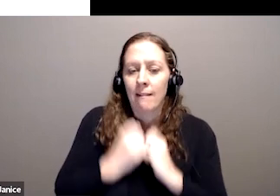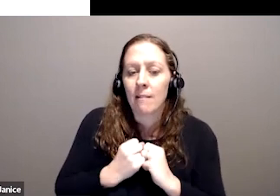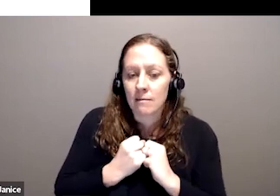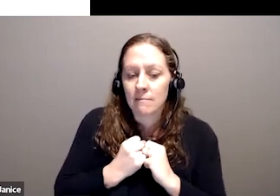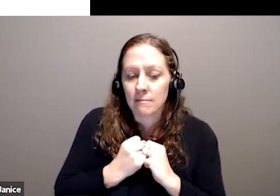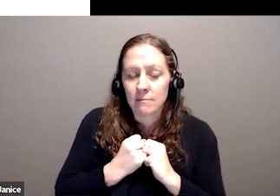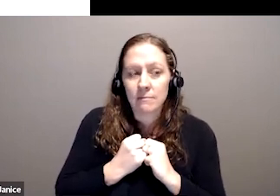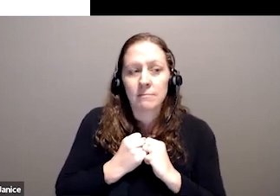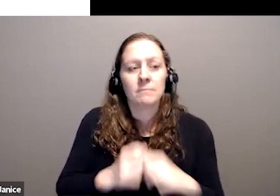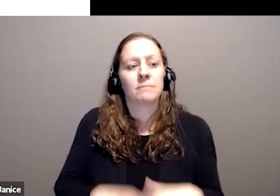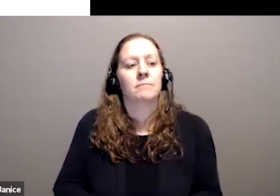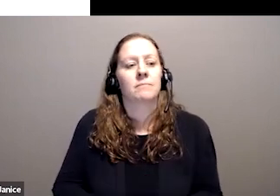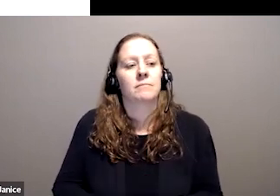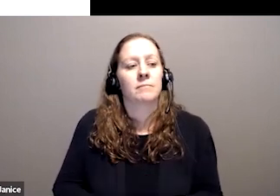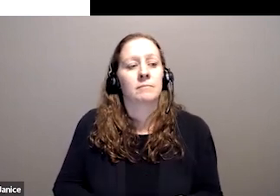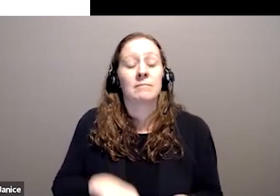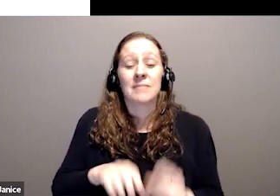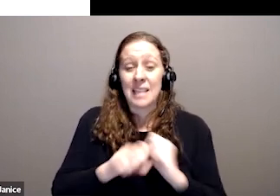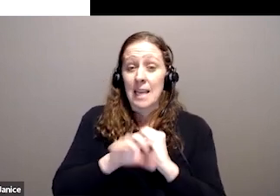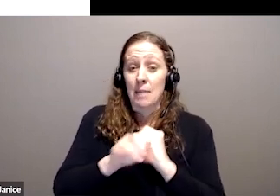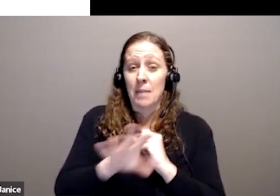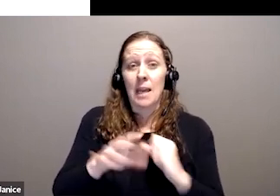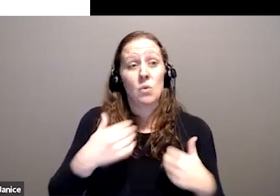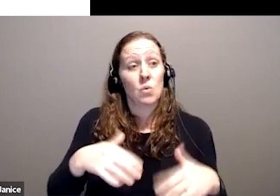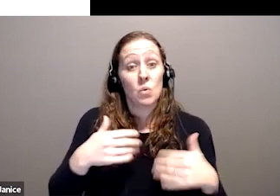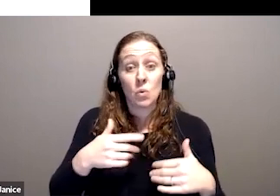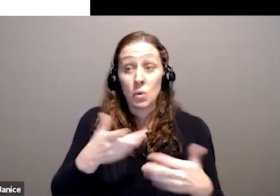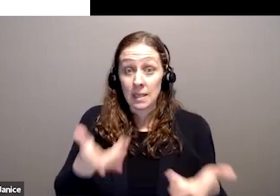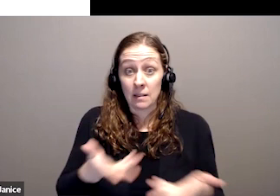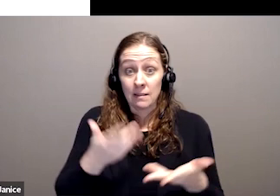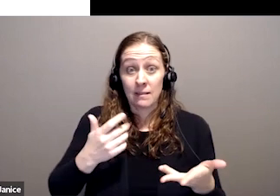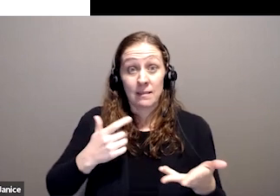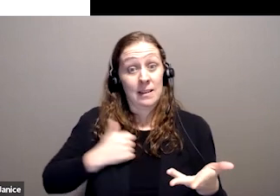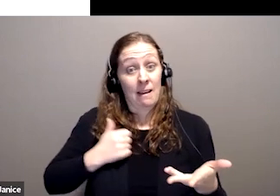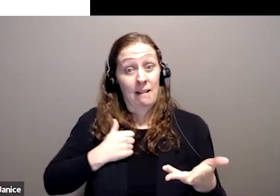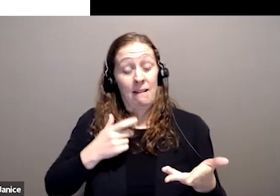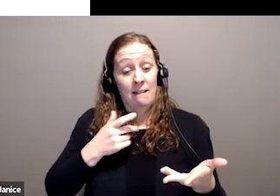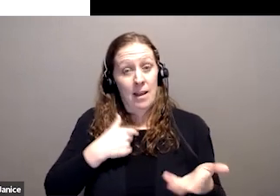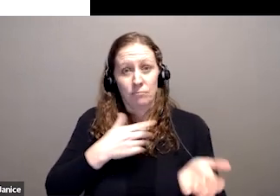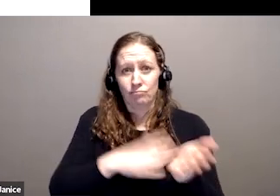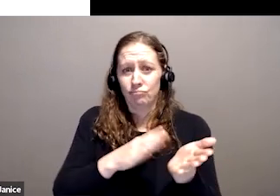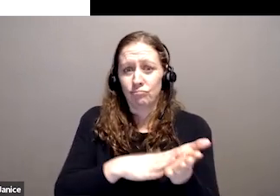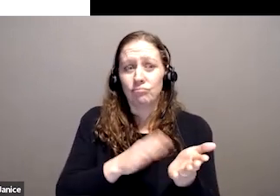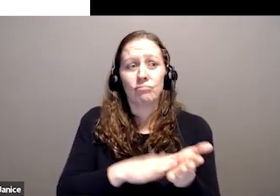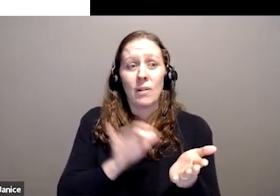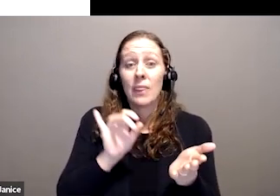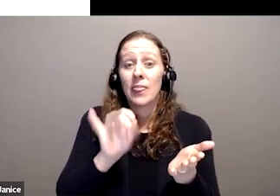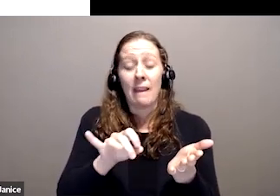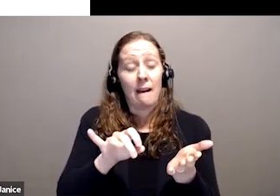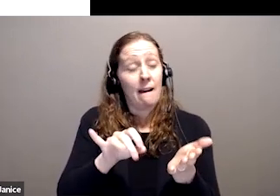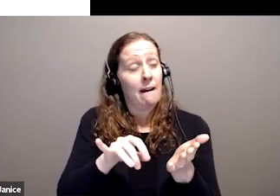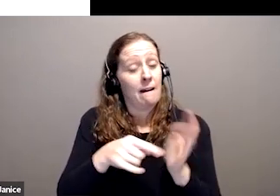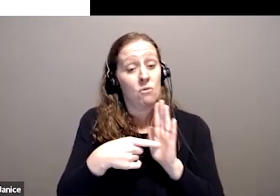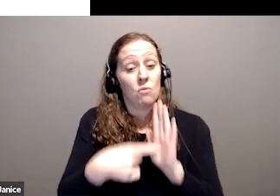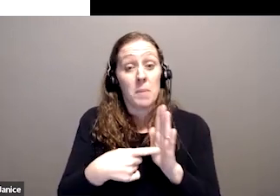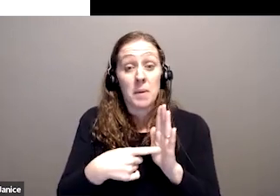and I salute the campaign that you're running in Canada, is testament to the power of individuals to